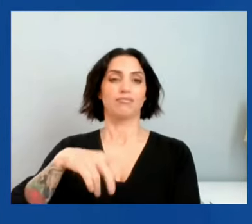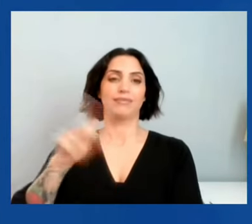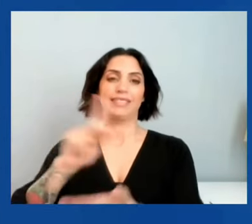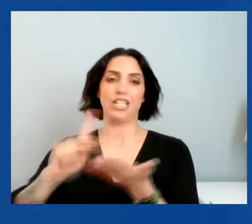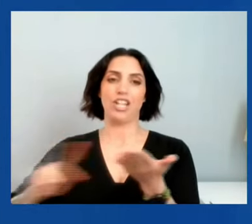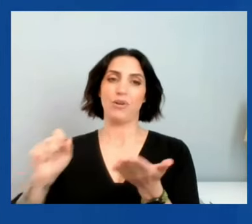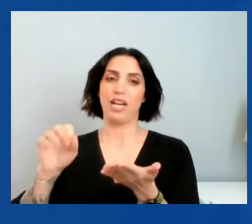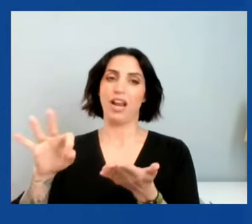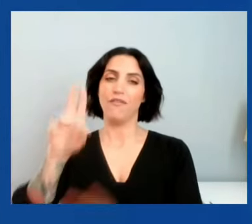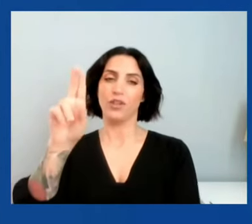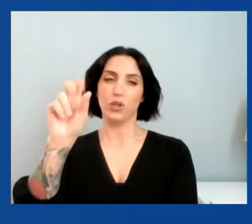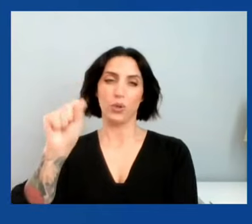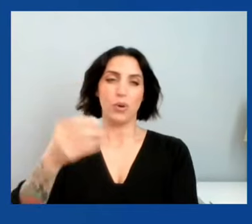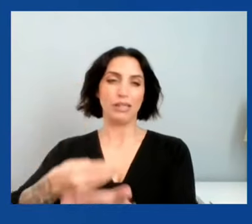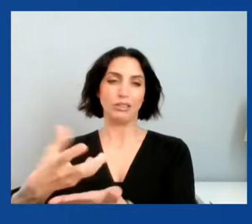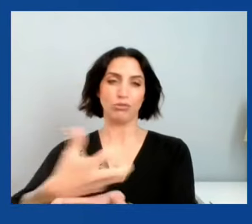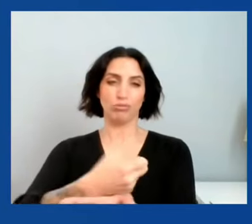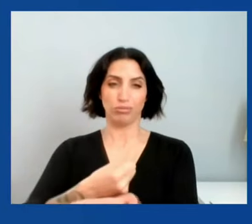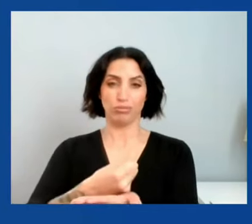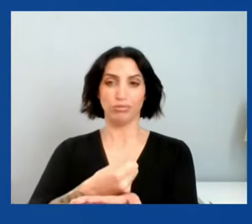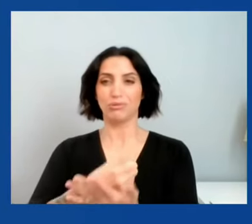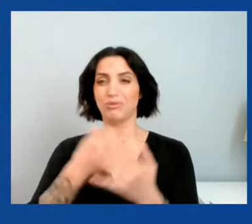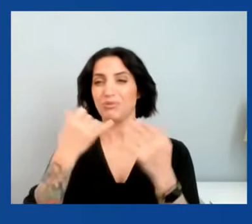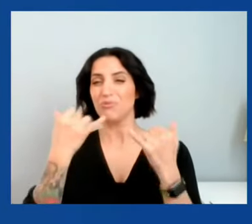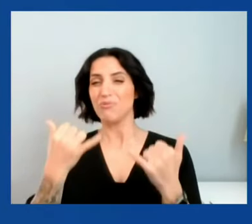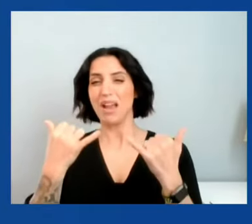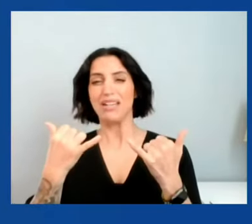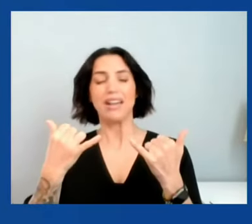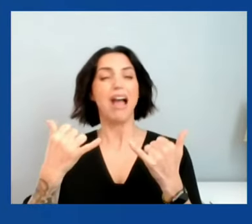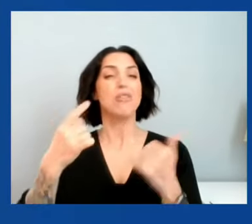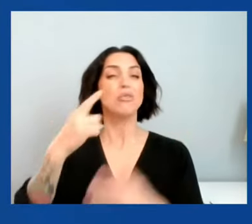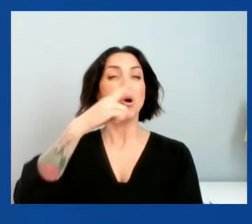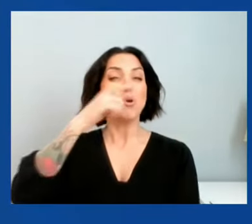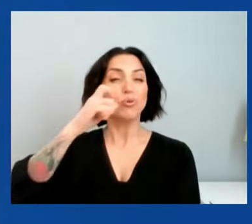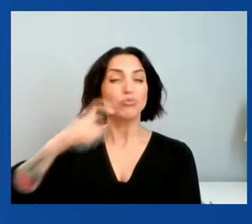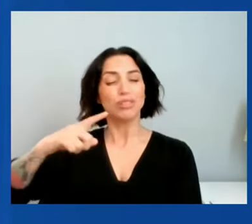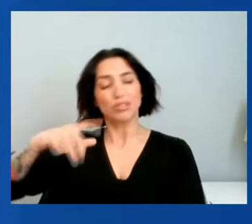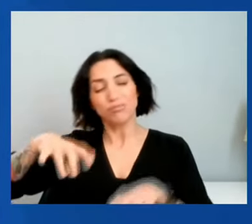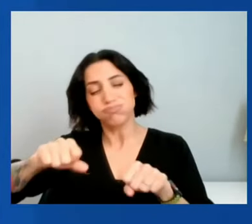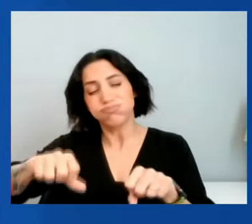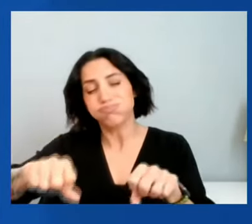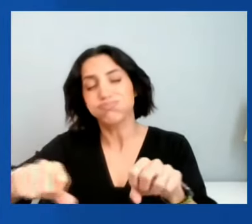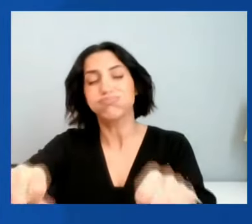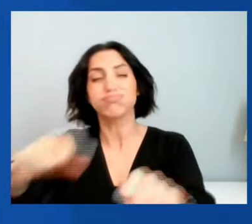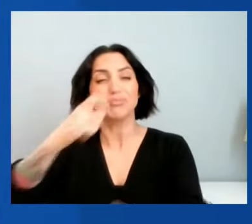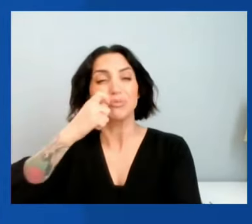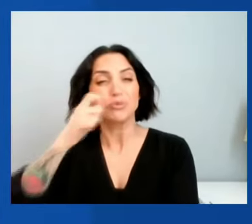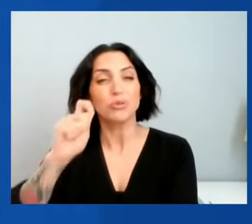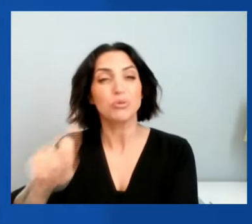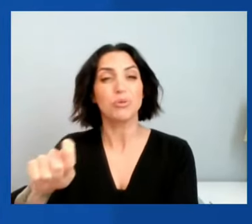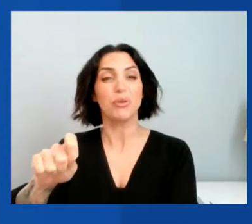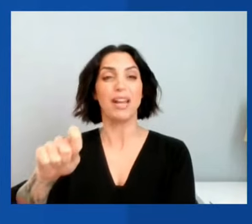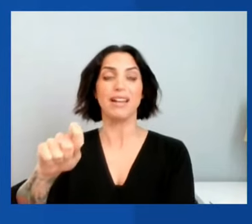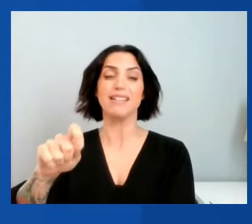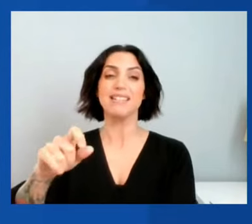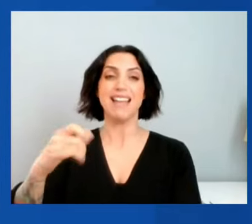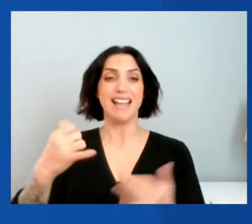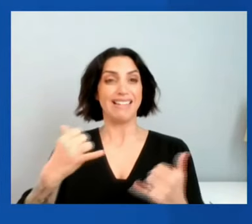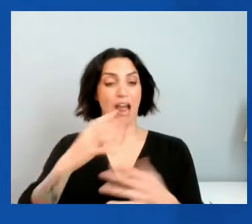Russia's brutal invasion of Ukraine has shocked the world and galvanized a swift and unprecedented